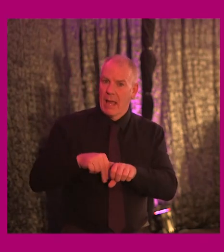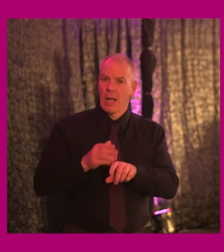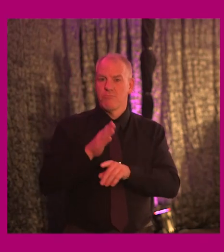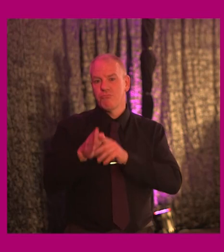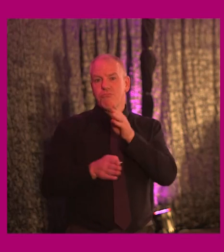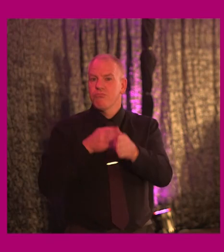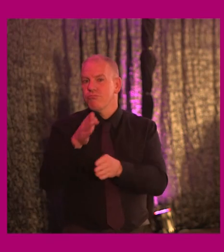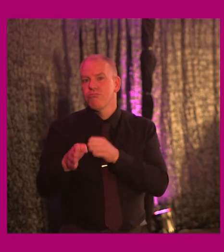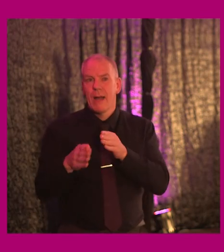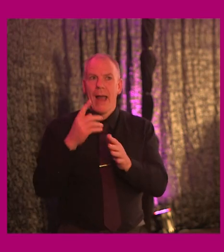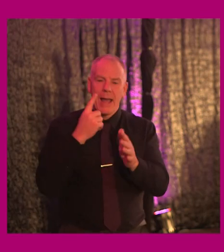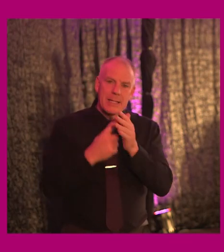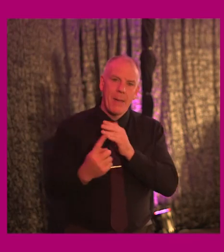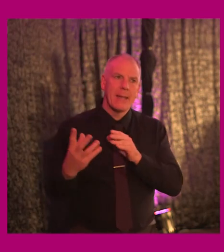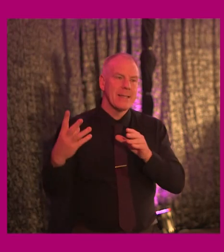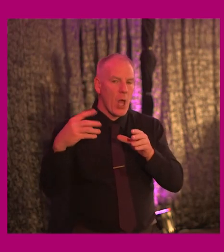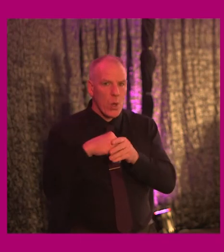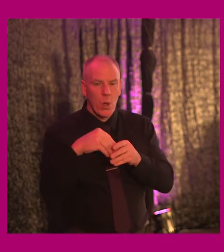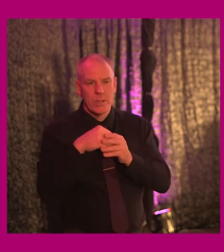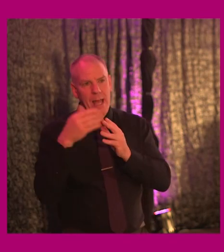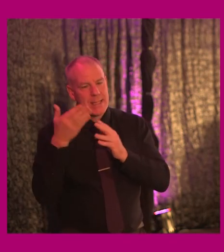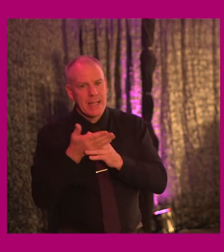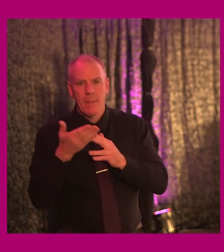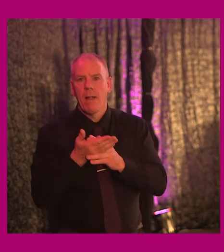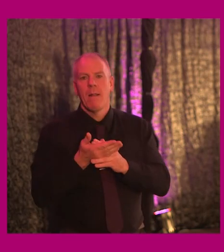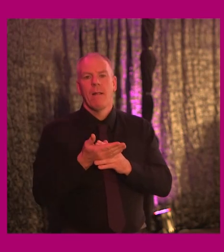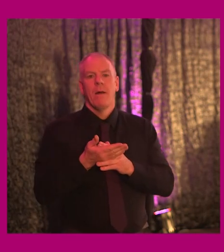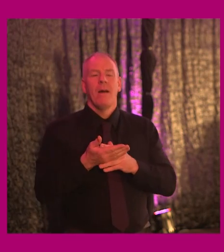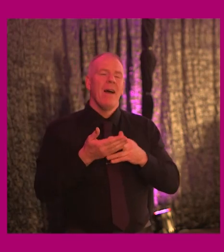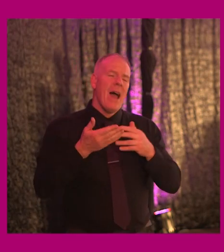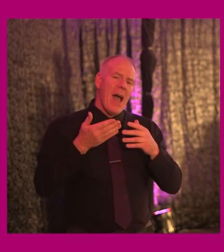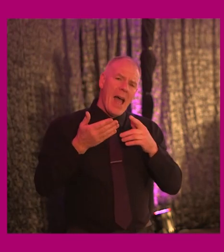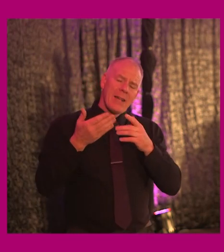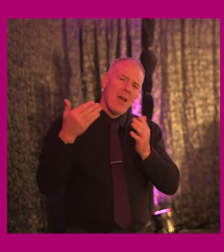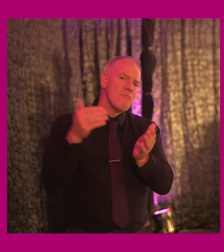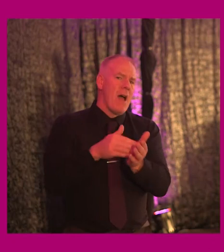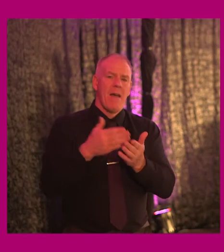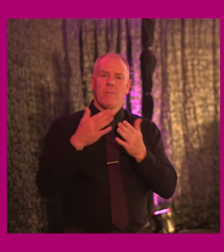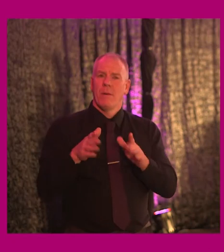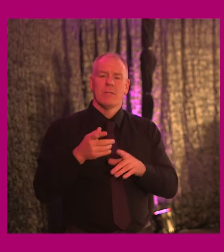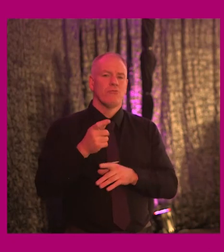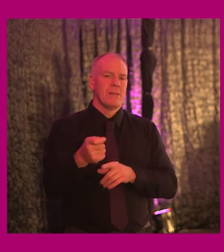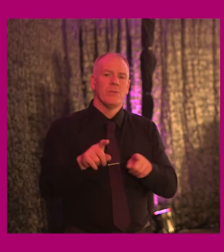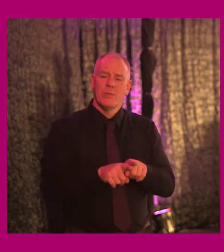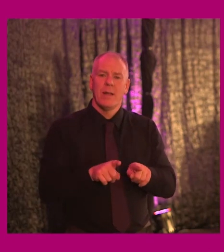independent inclusion, accessibility and get to our public transport.